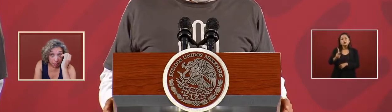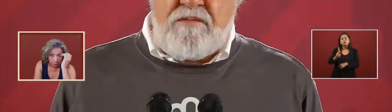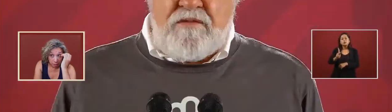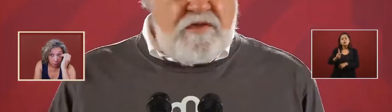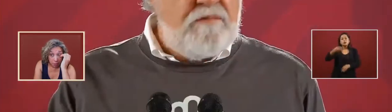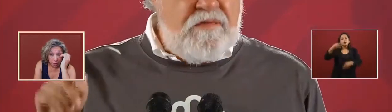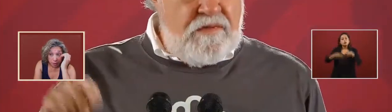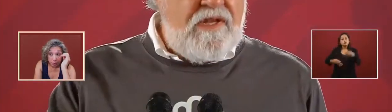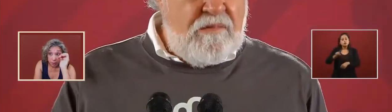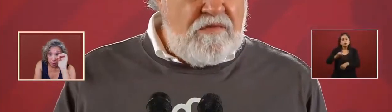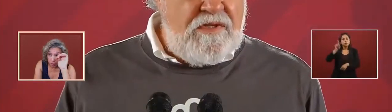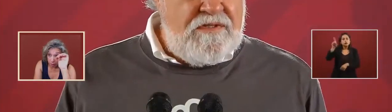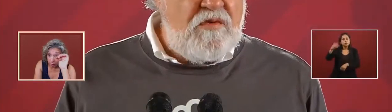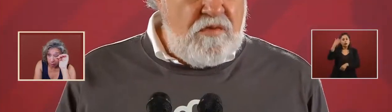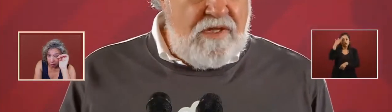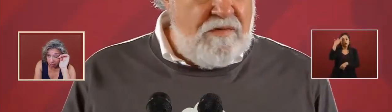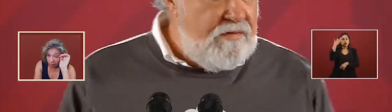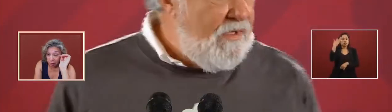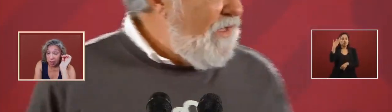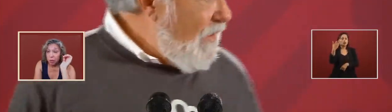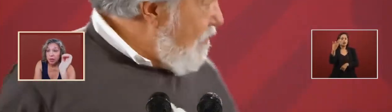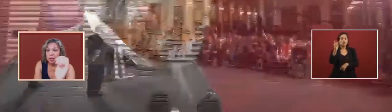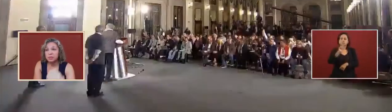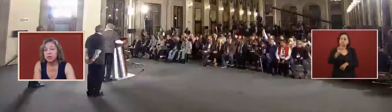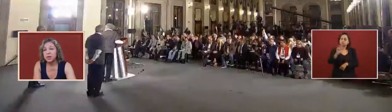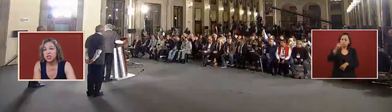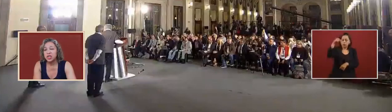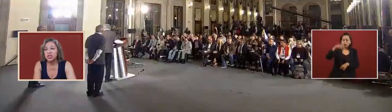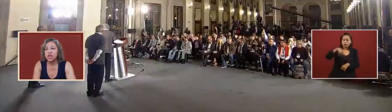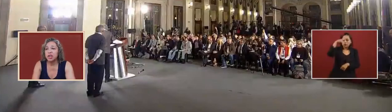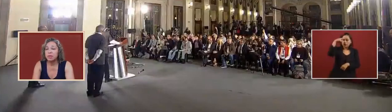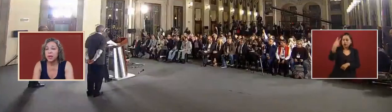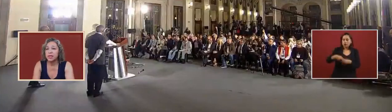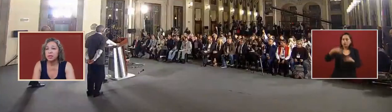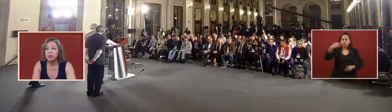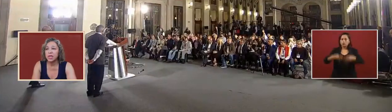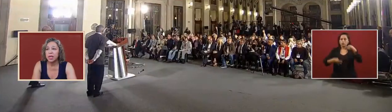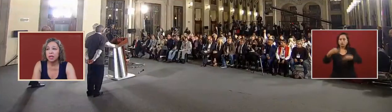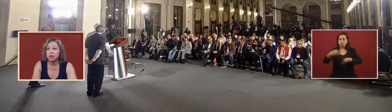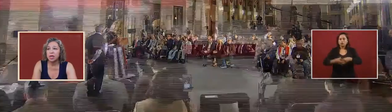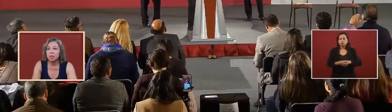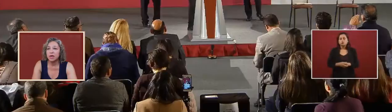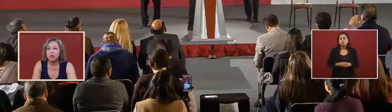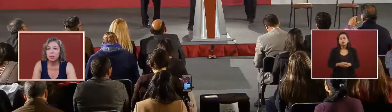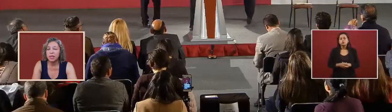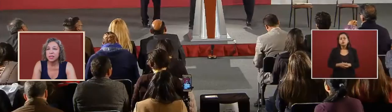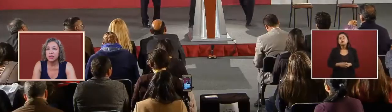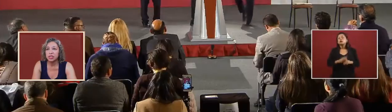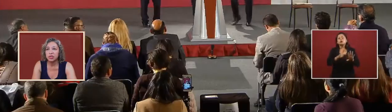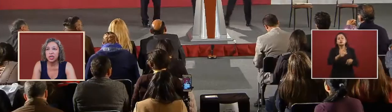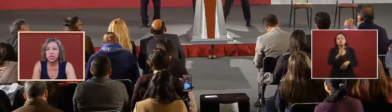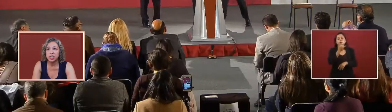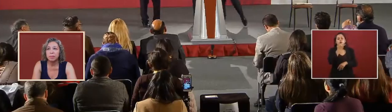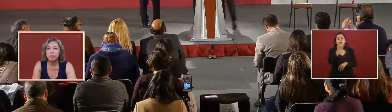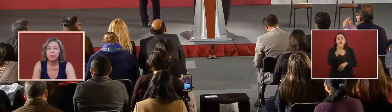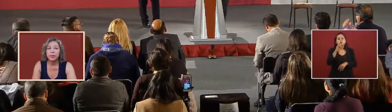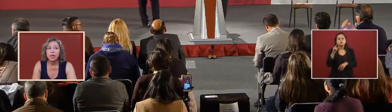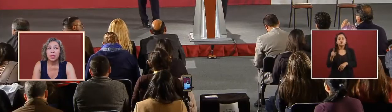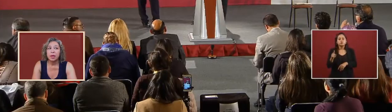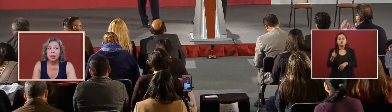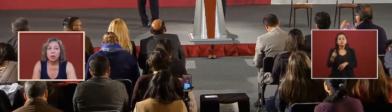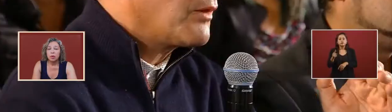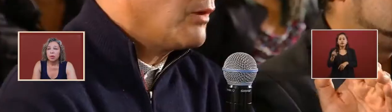they want they want them to be judged here because it would take a long time in other places to judge them